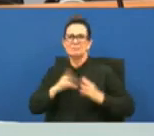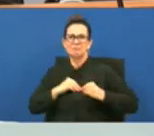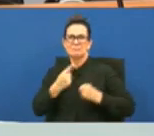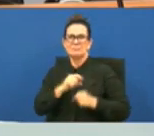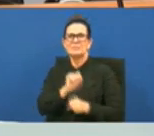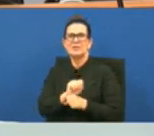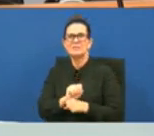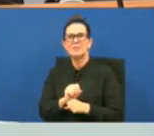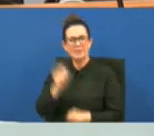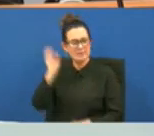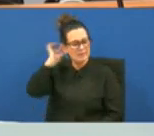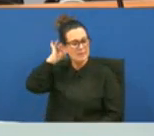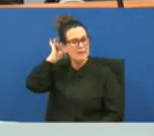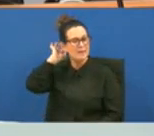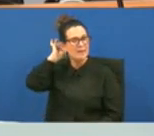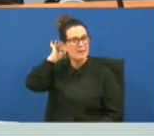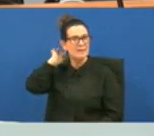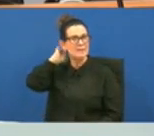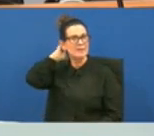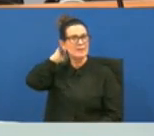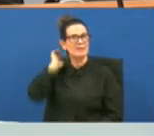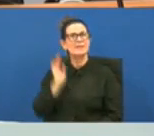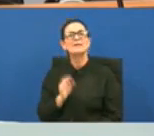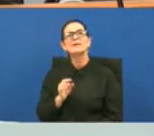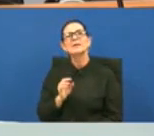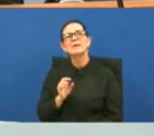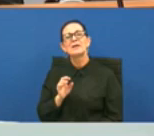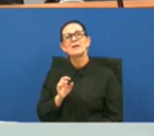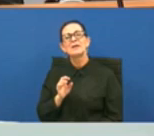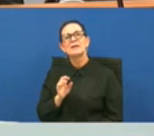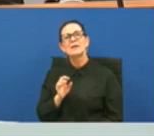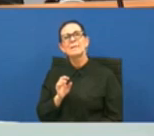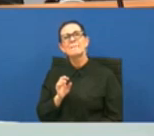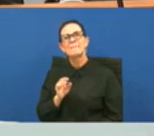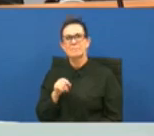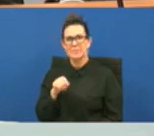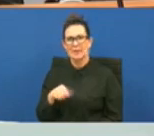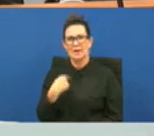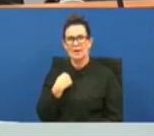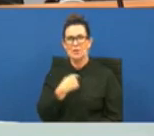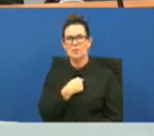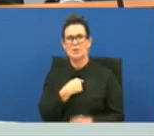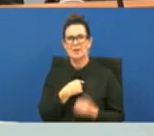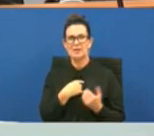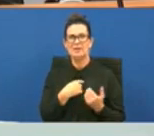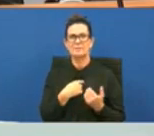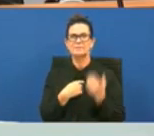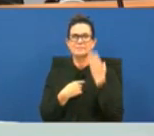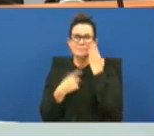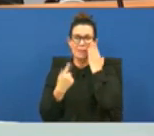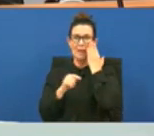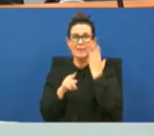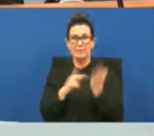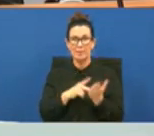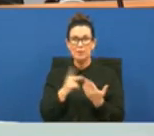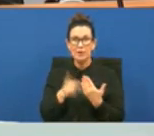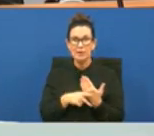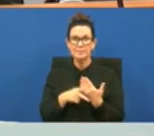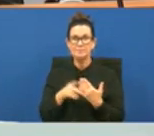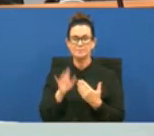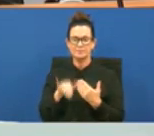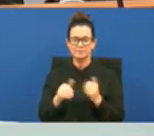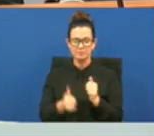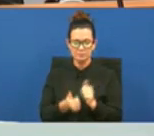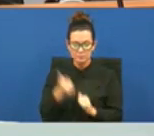this to have when we we talk about um and i must say the program that most